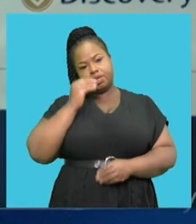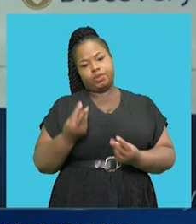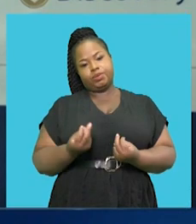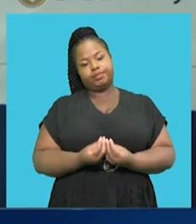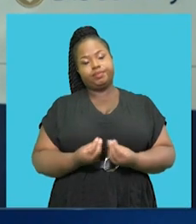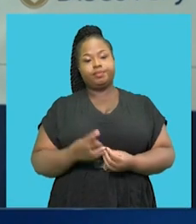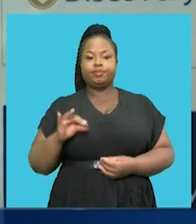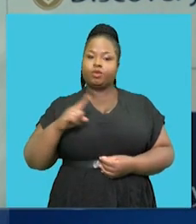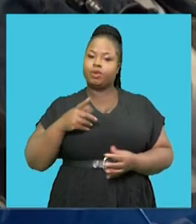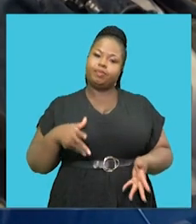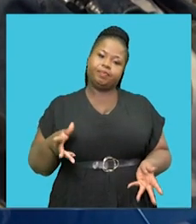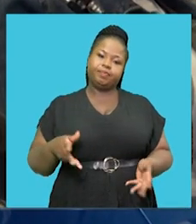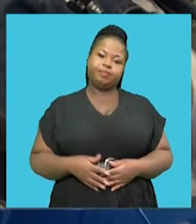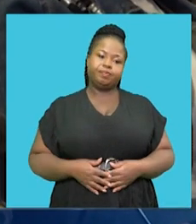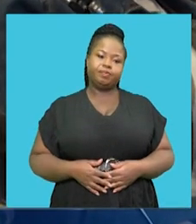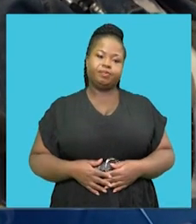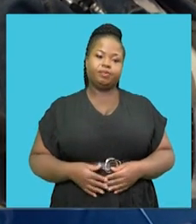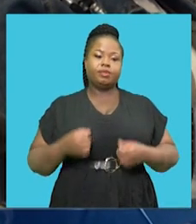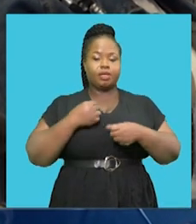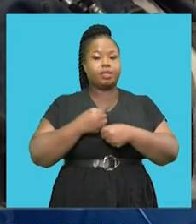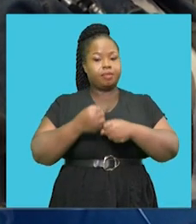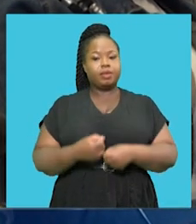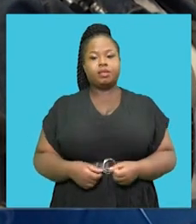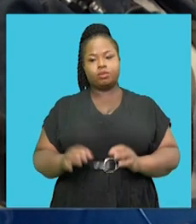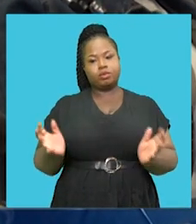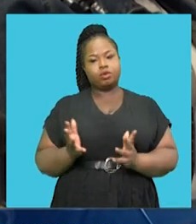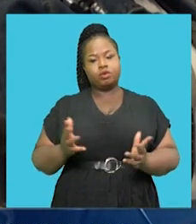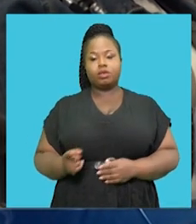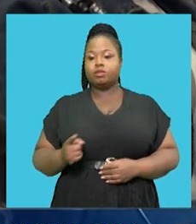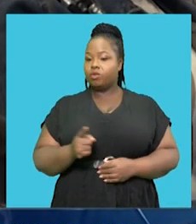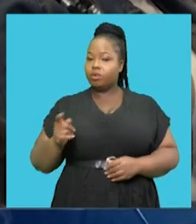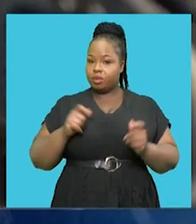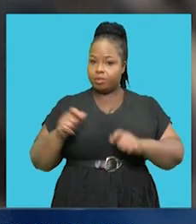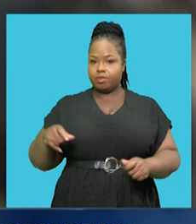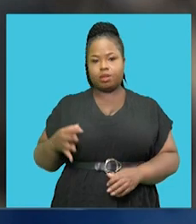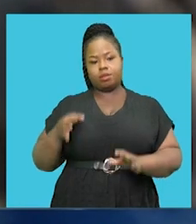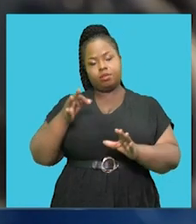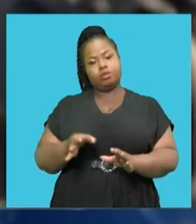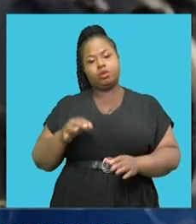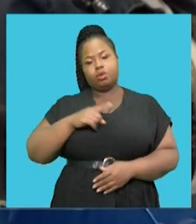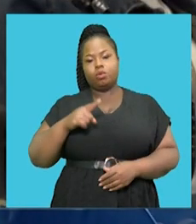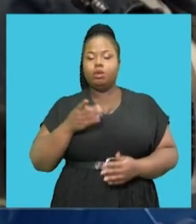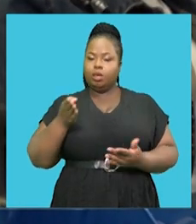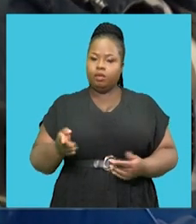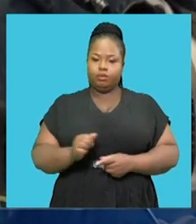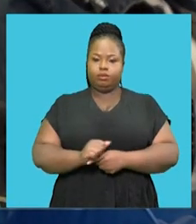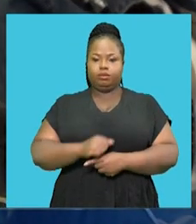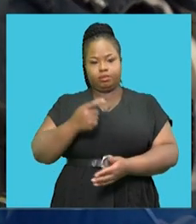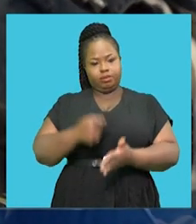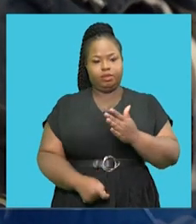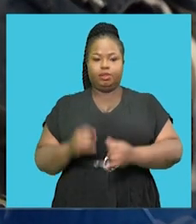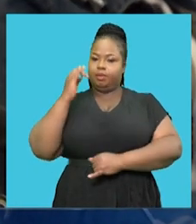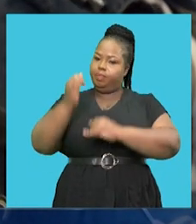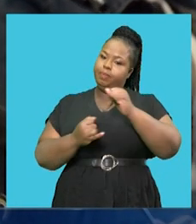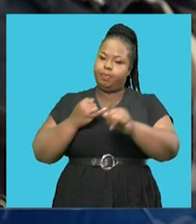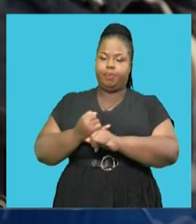So basically that's why I'm here. The campaign encourages corporate sponsors and general public to contribute towards covering training costs, international